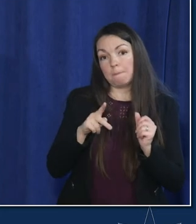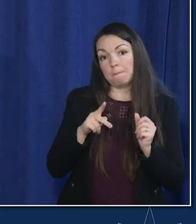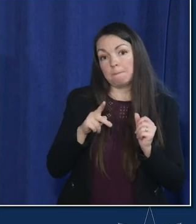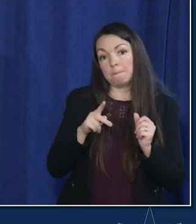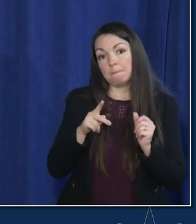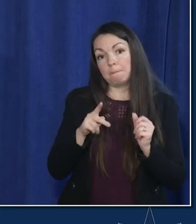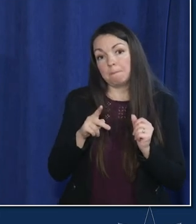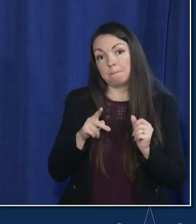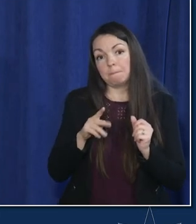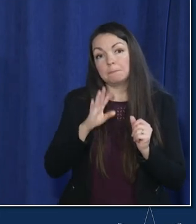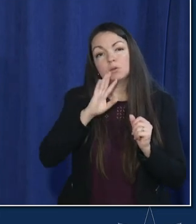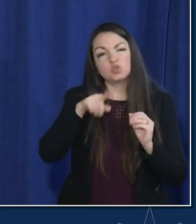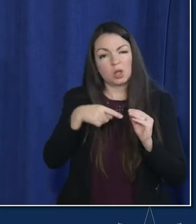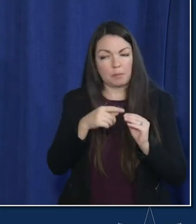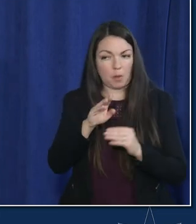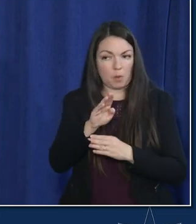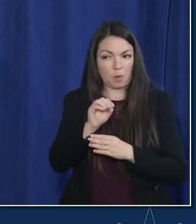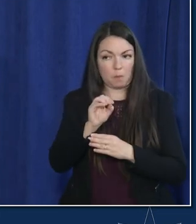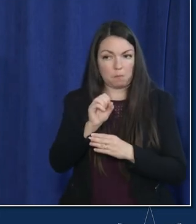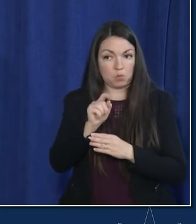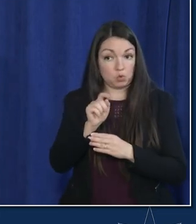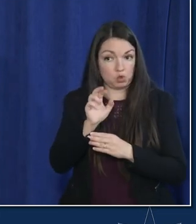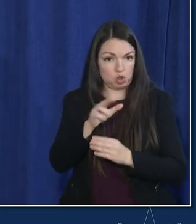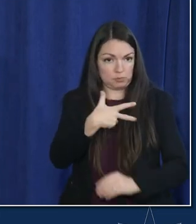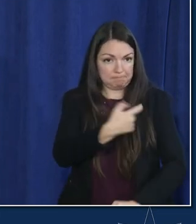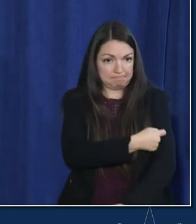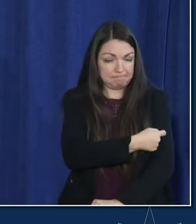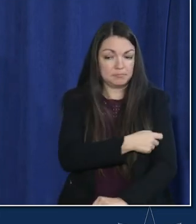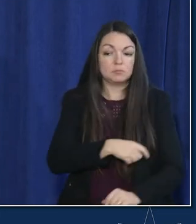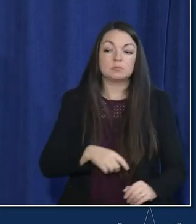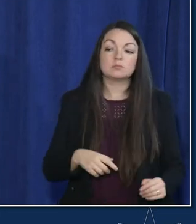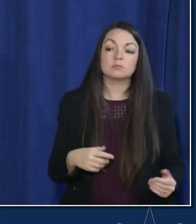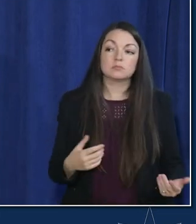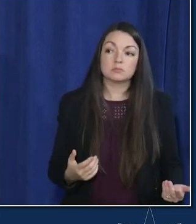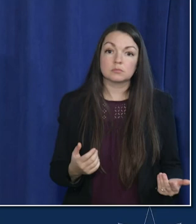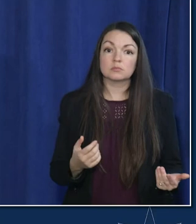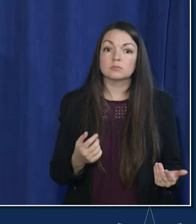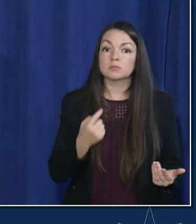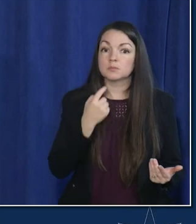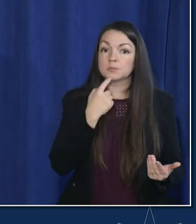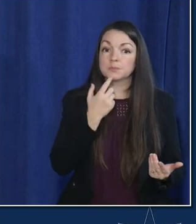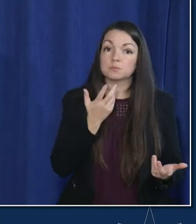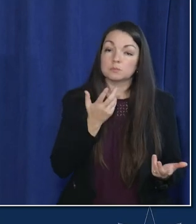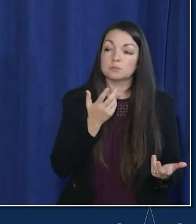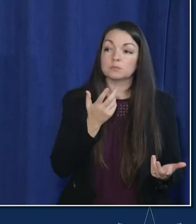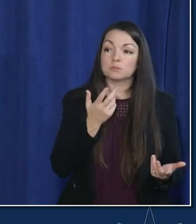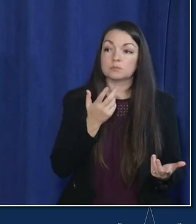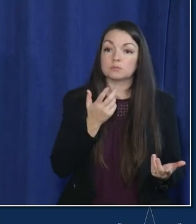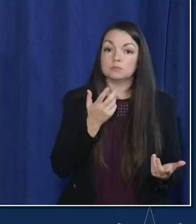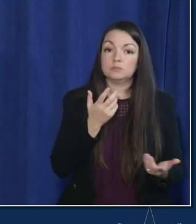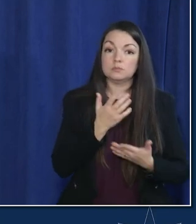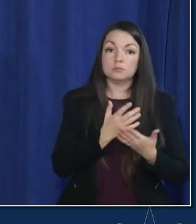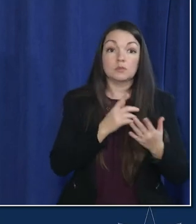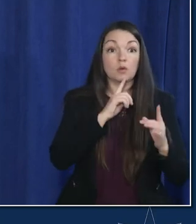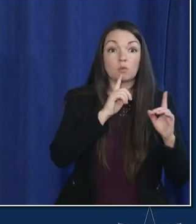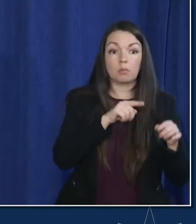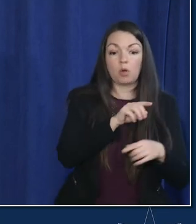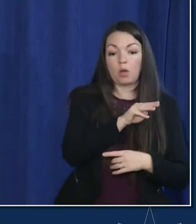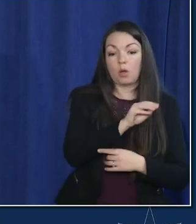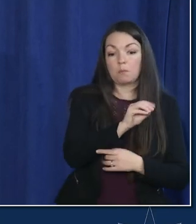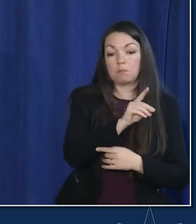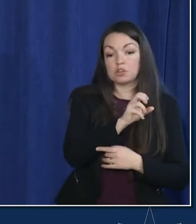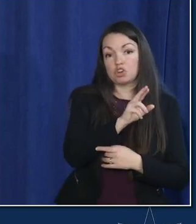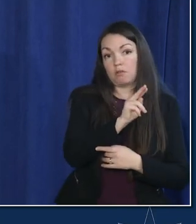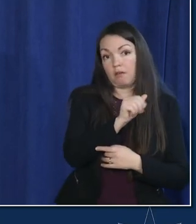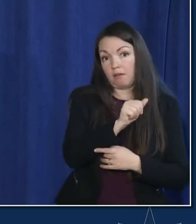about boosters um we are you know as we've said there are reports that we're gonna moderna pfizer might be